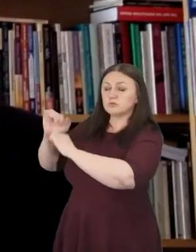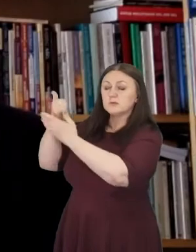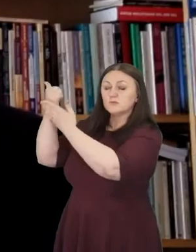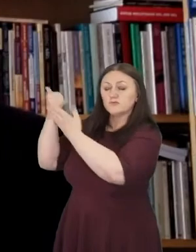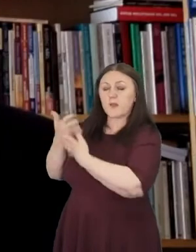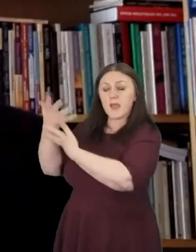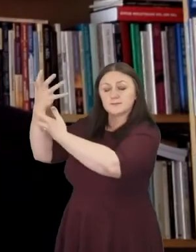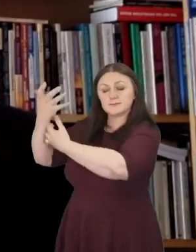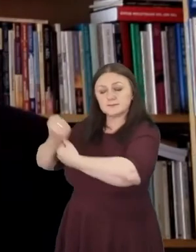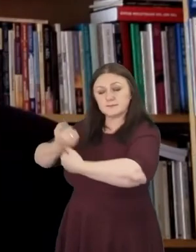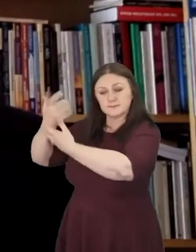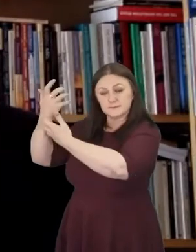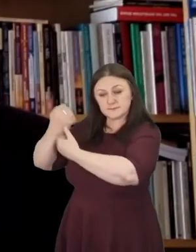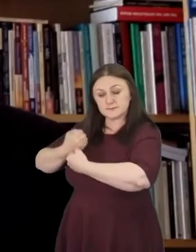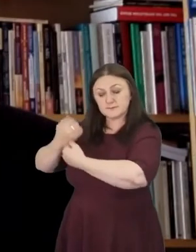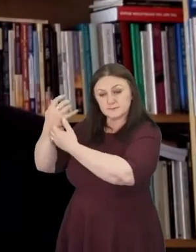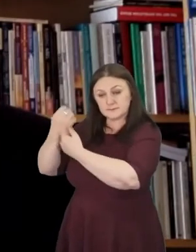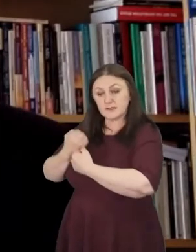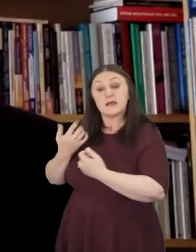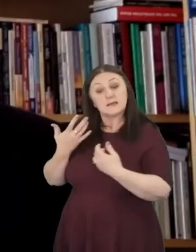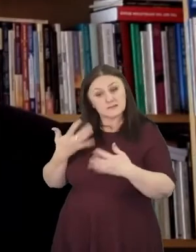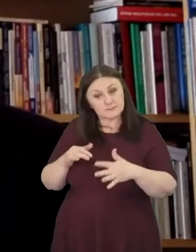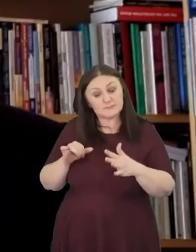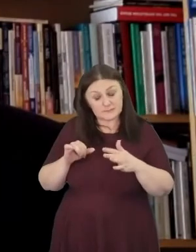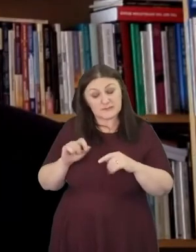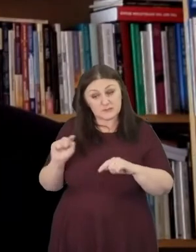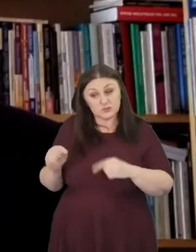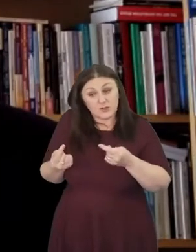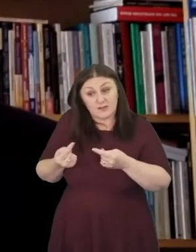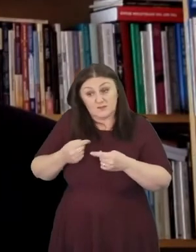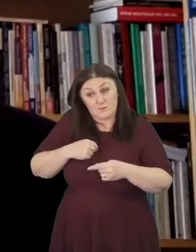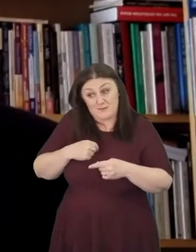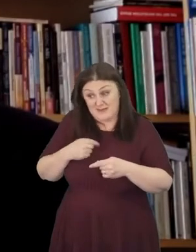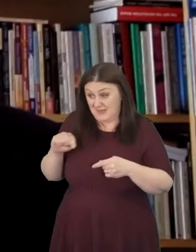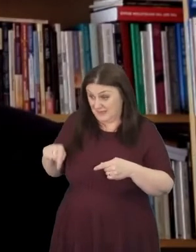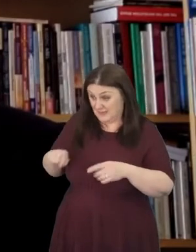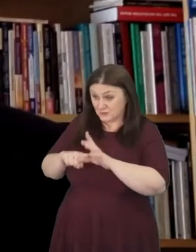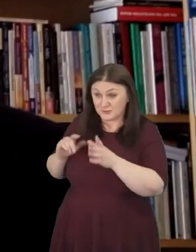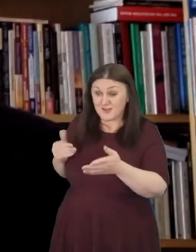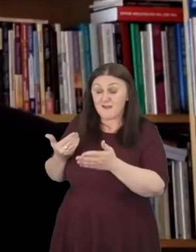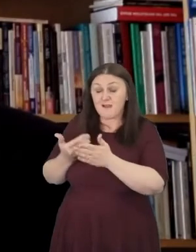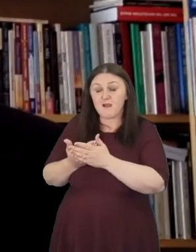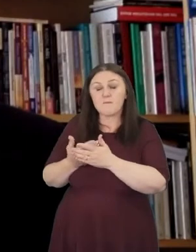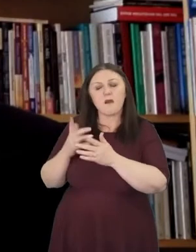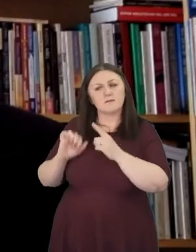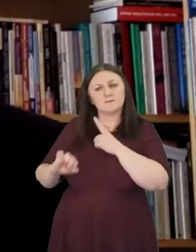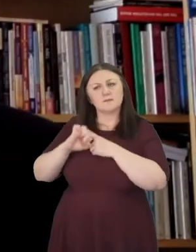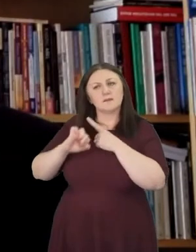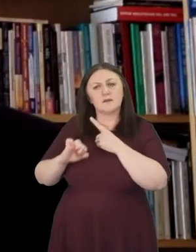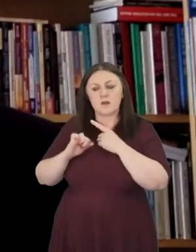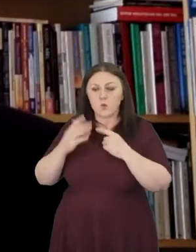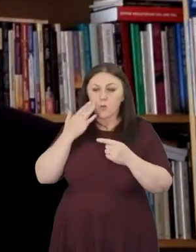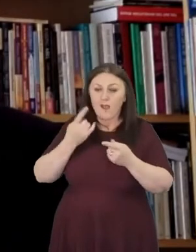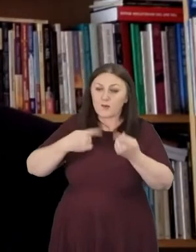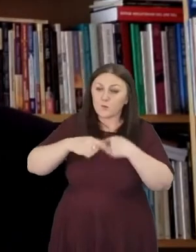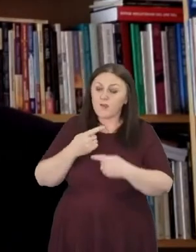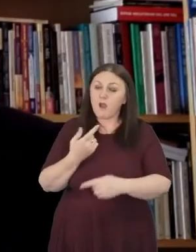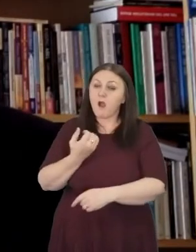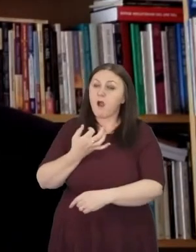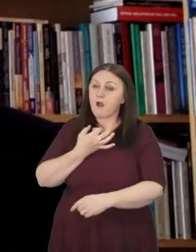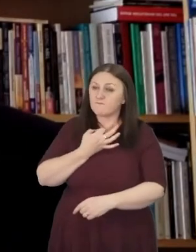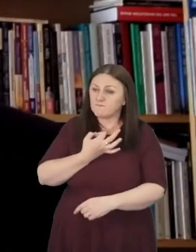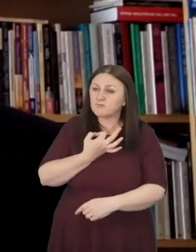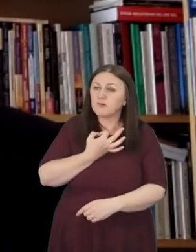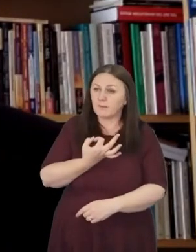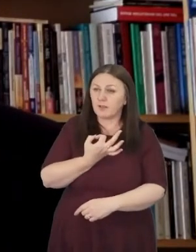last year but it struck me that in our vulnerability that can be a place